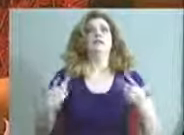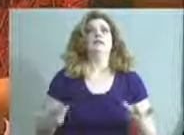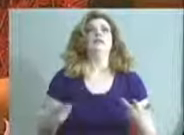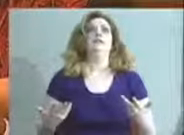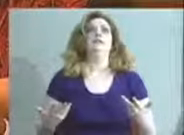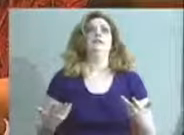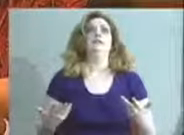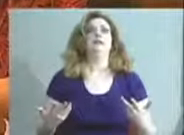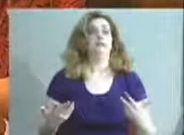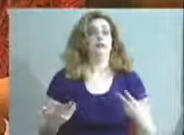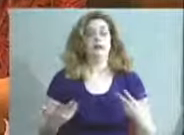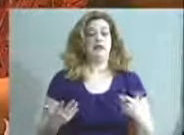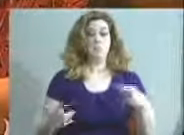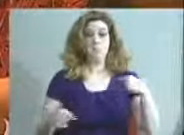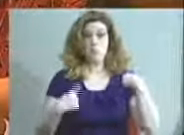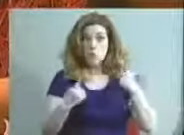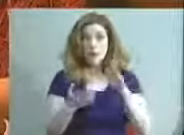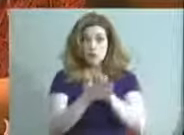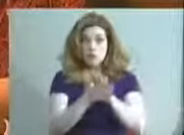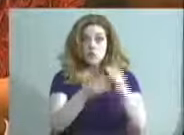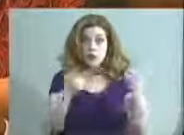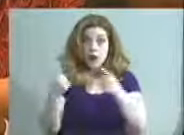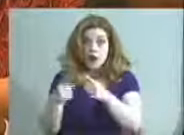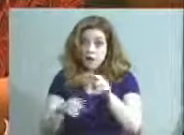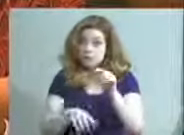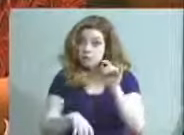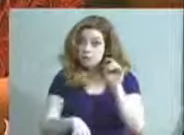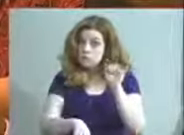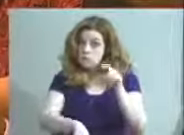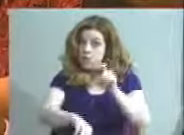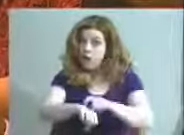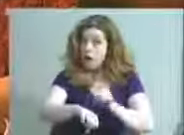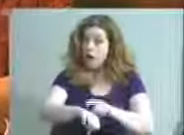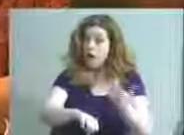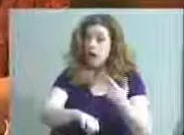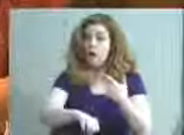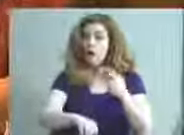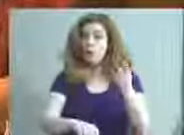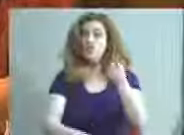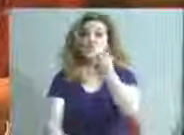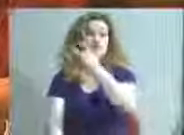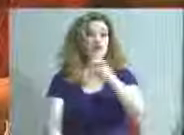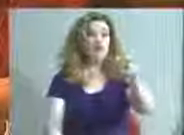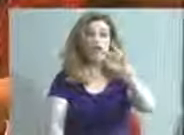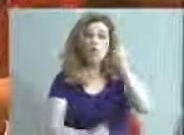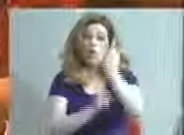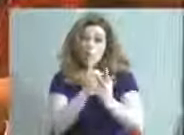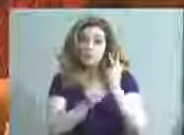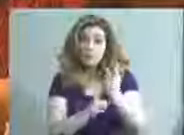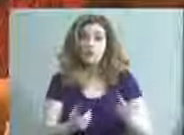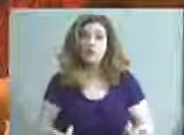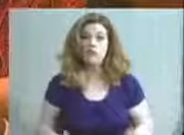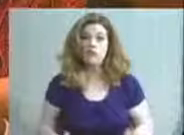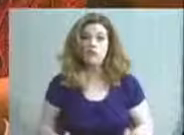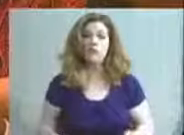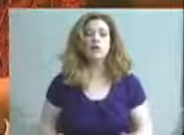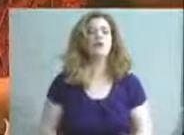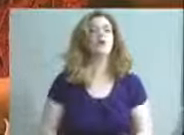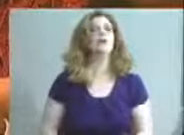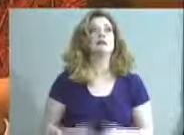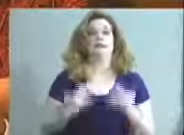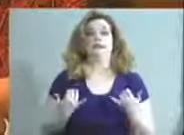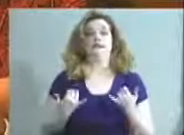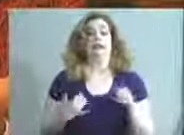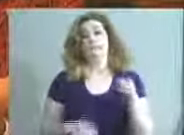had to take, this was during school. They did this during school when she was on her way to third period. And now